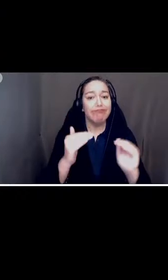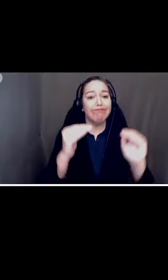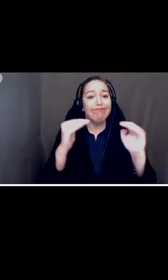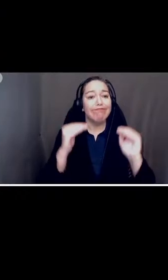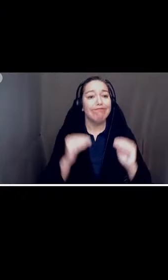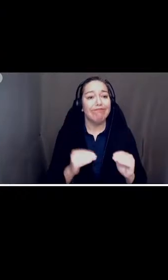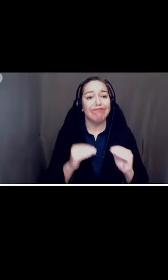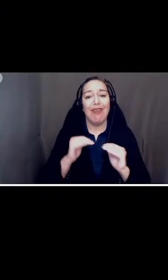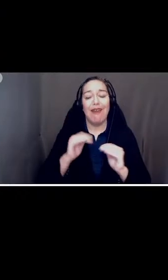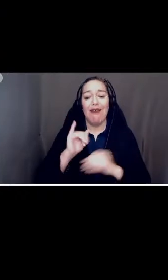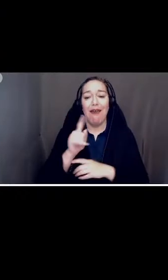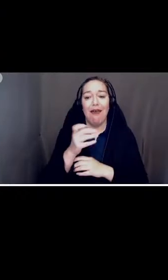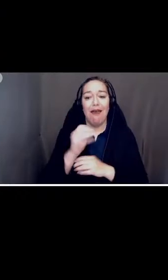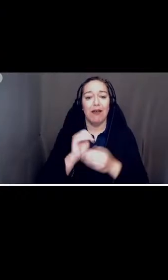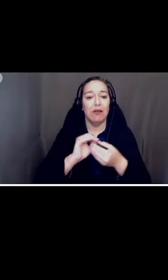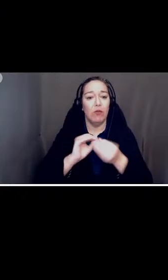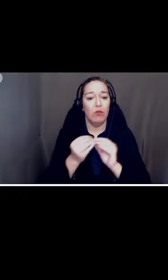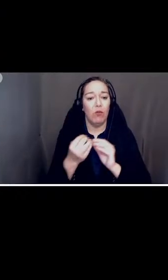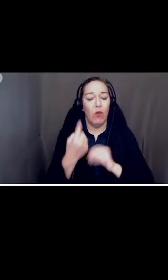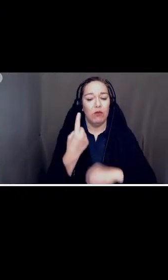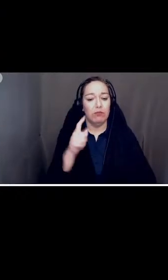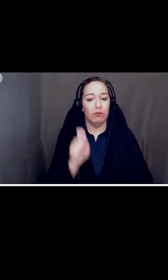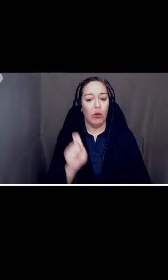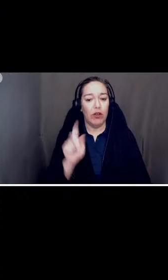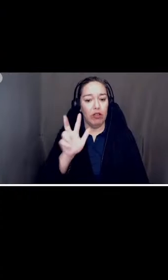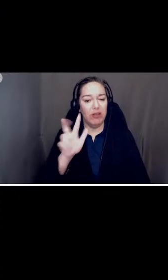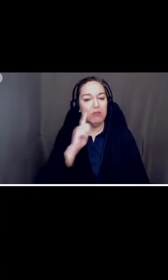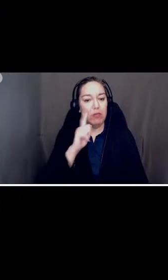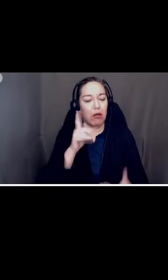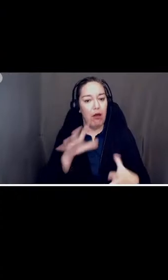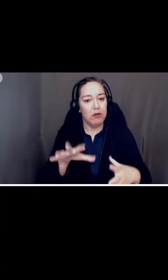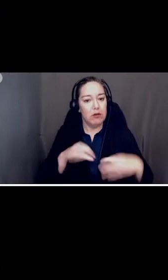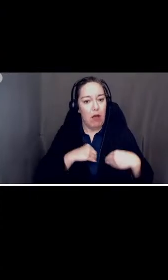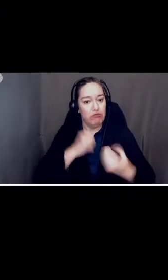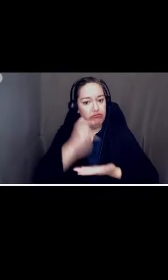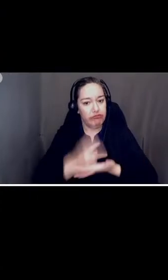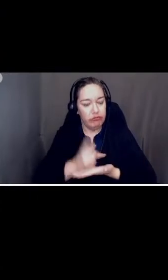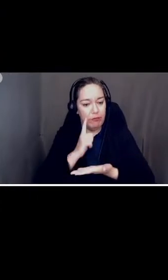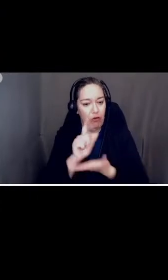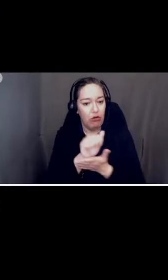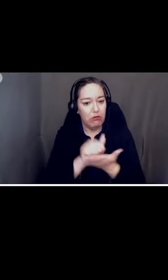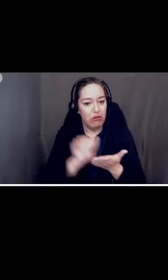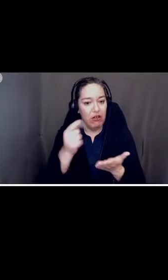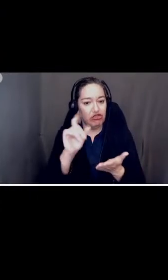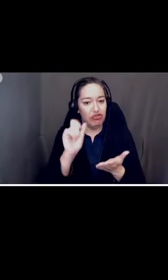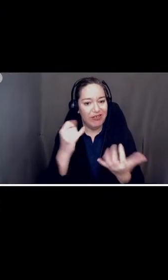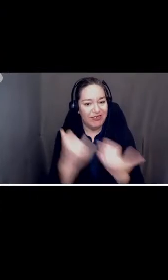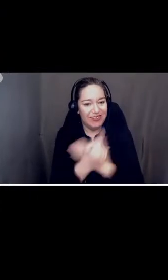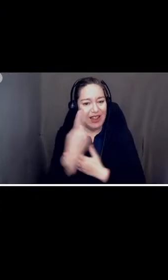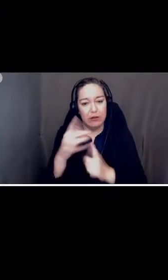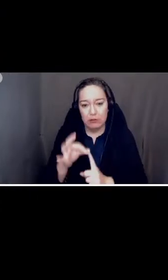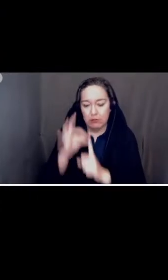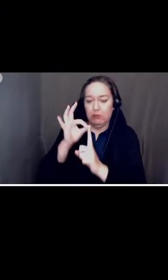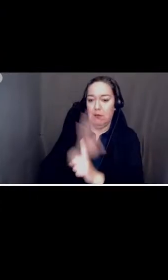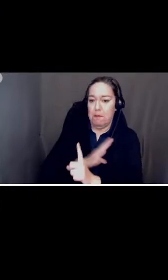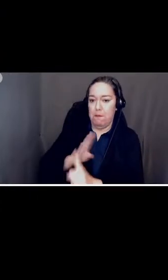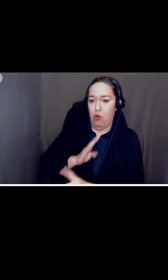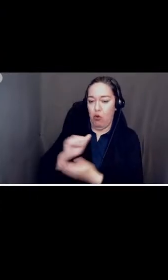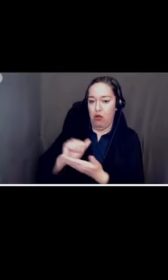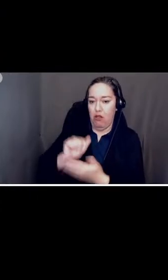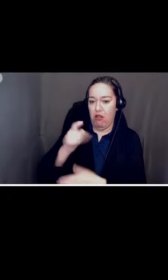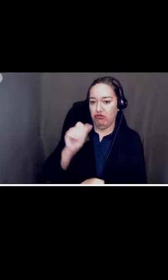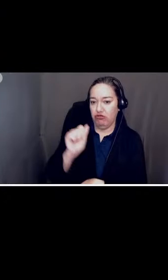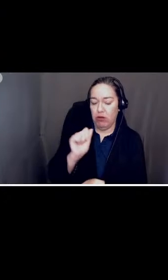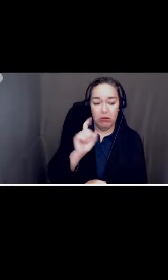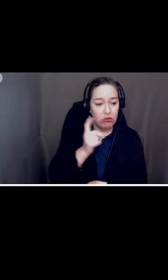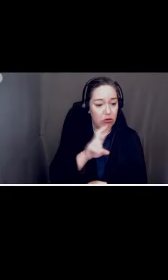agenda is item 1.3 this is the adoption of our agenda for today's meeting on april 12th our special board agenda dr miranda are there any proposed changes